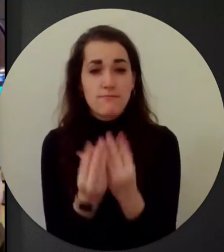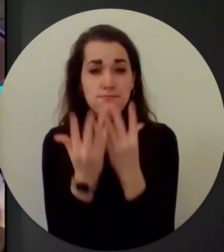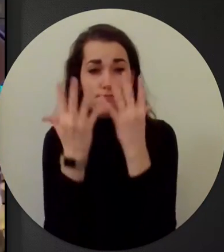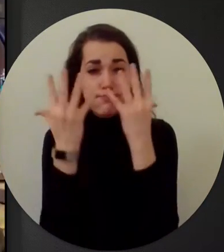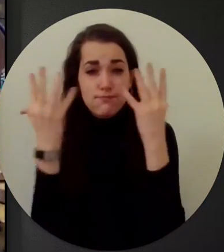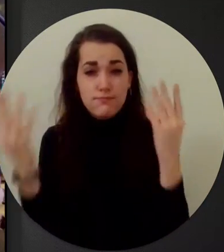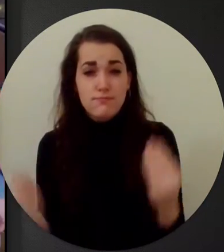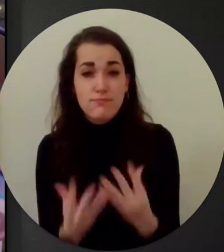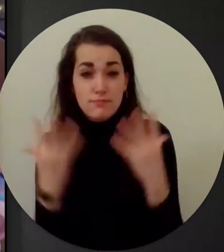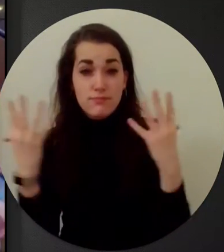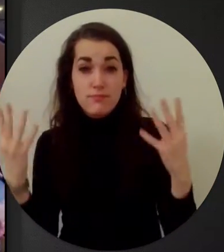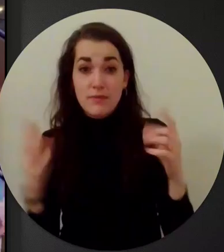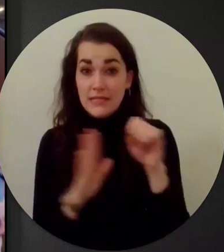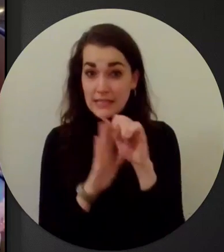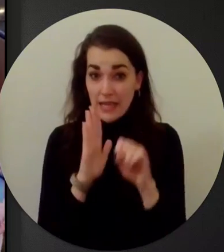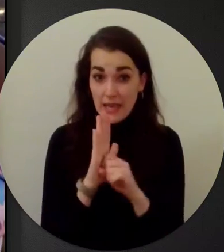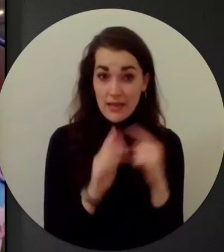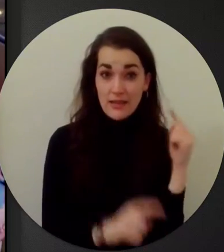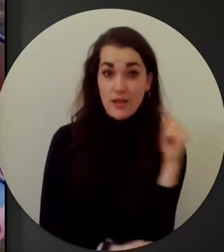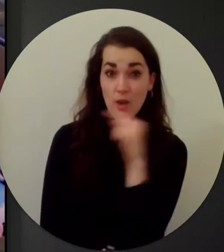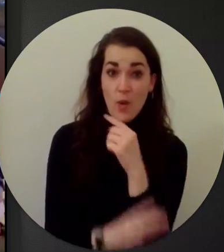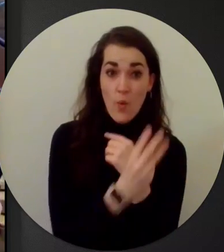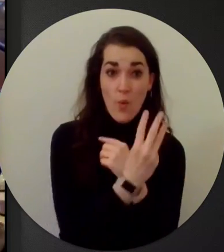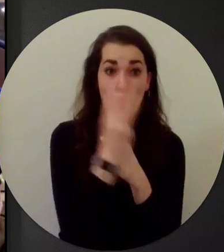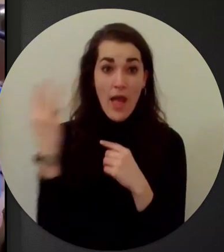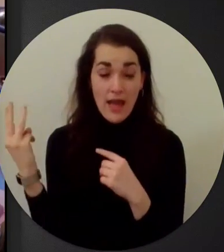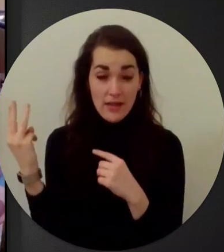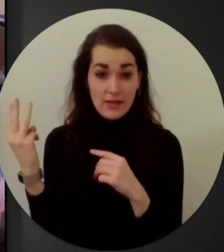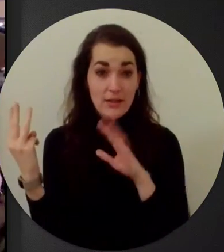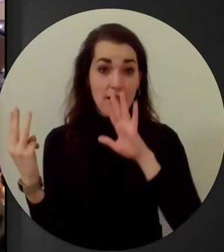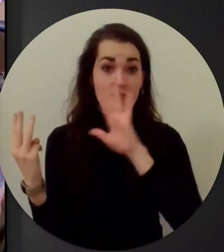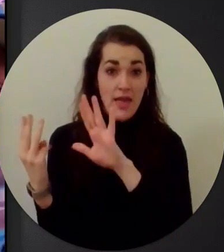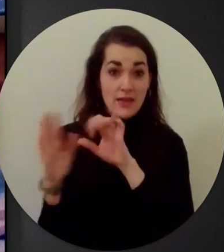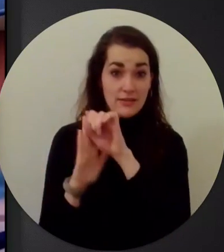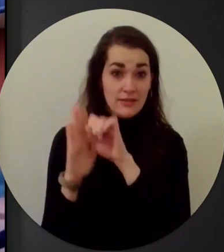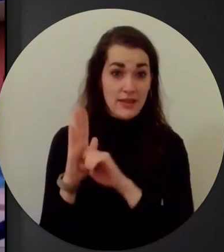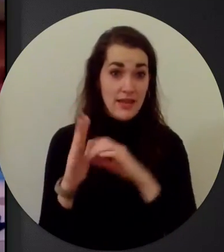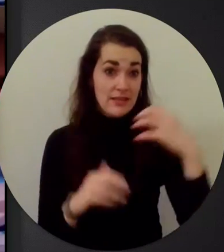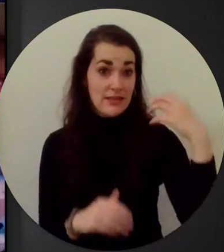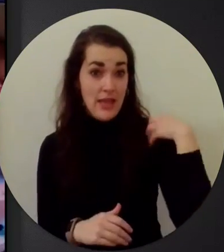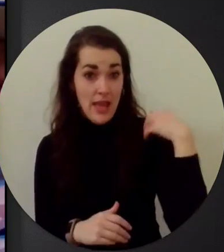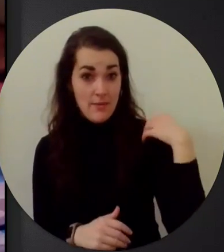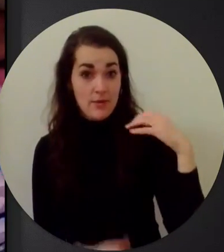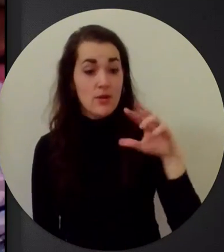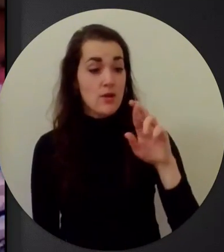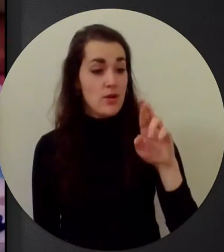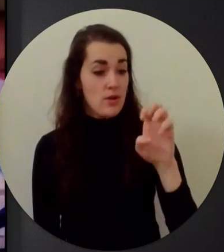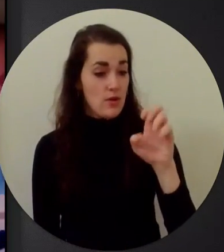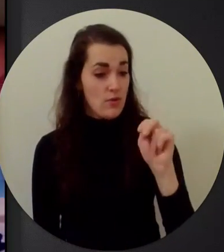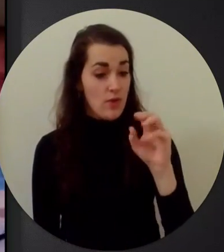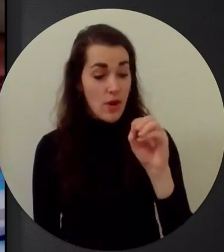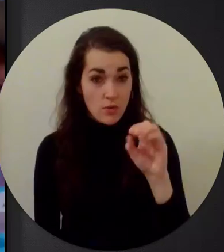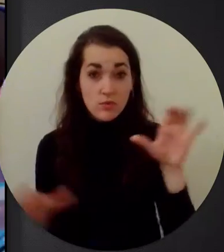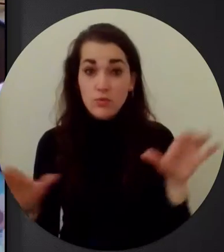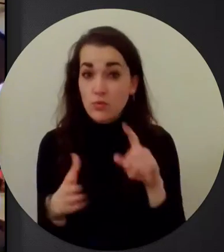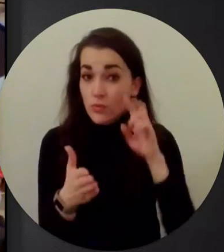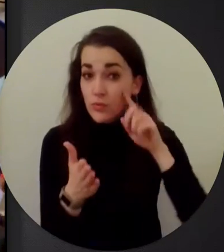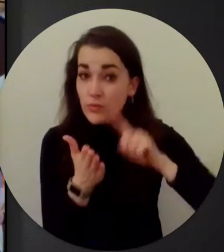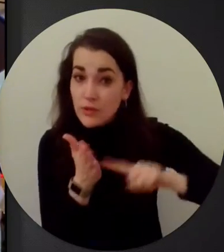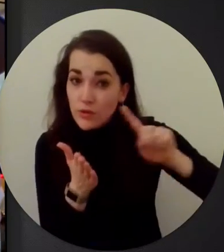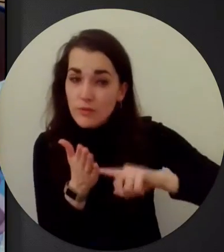a state out west. The state's capital is Reno. So do some research.